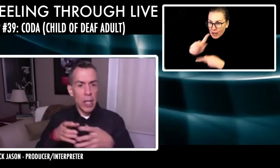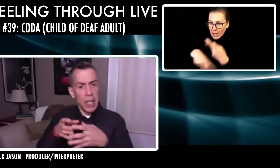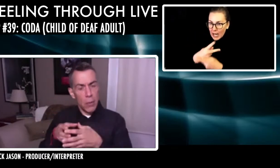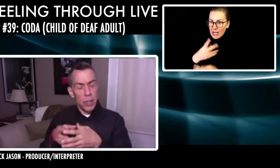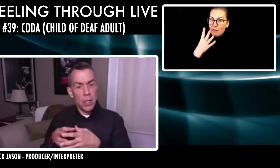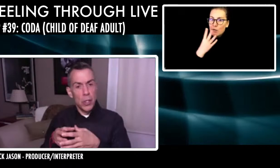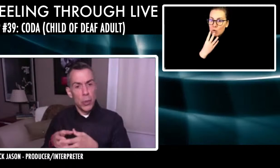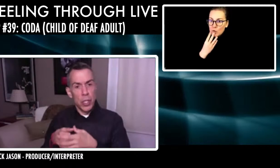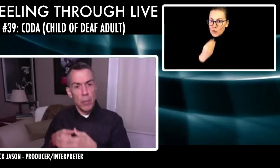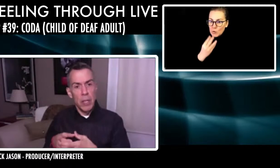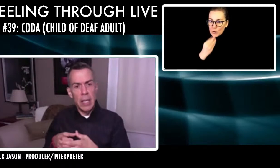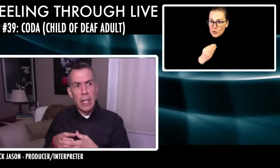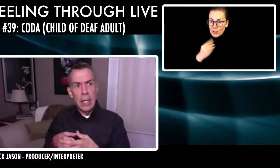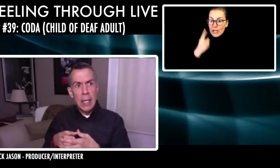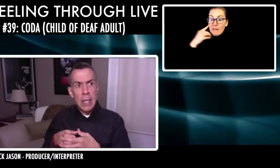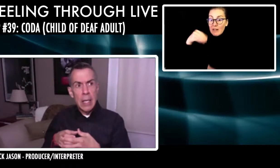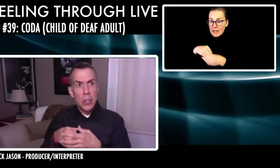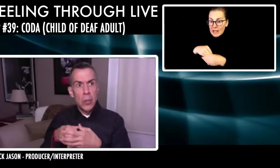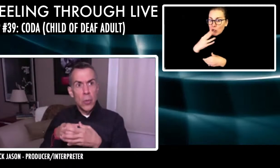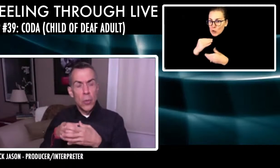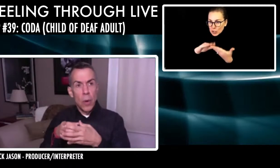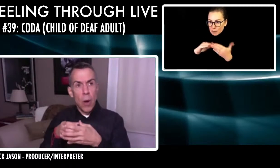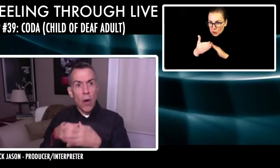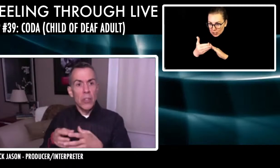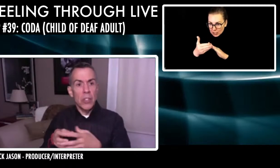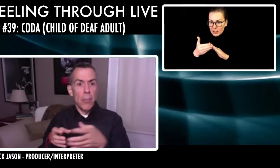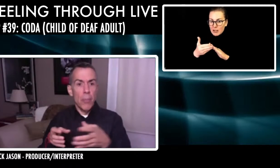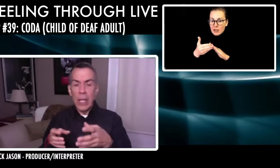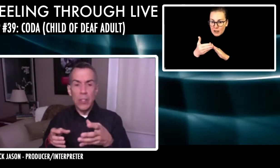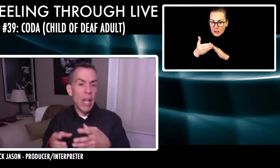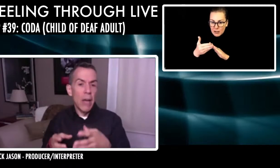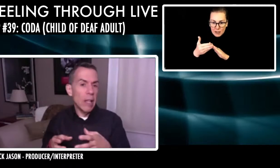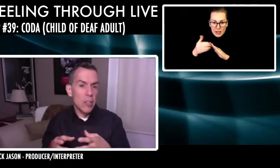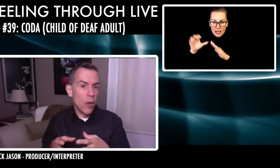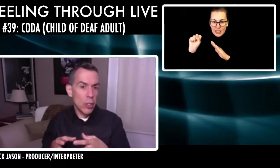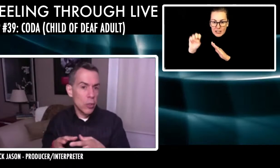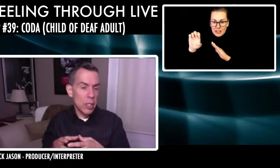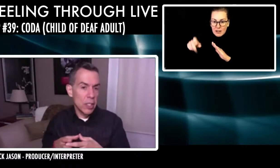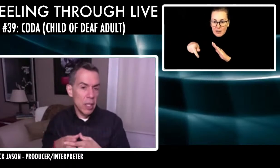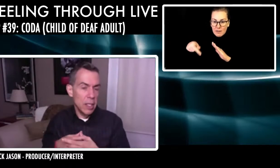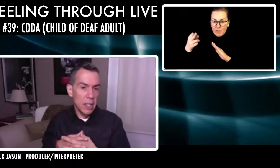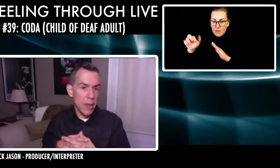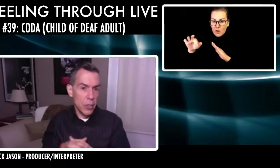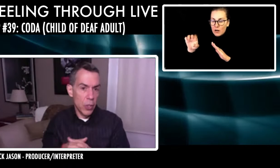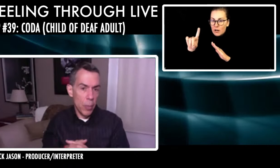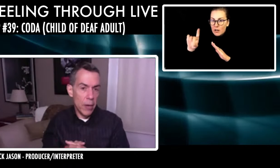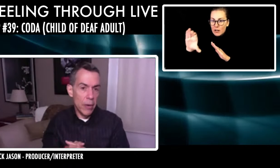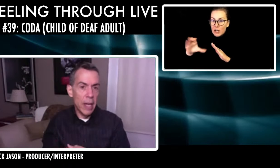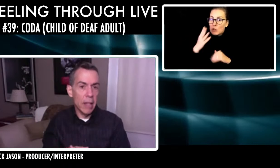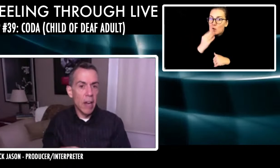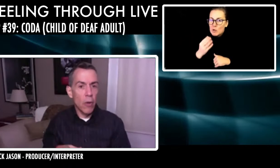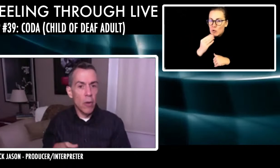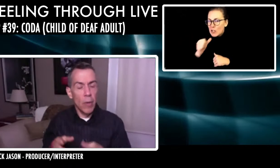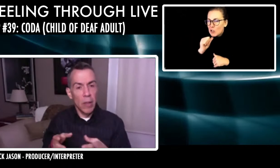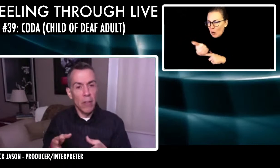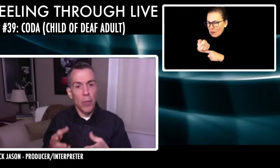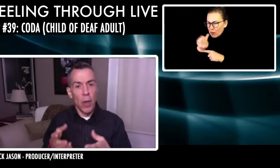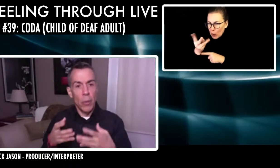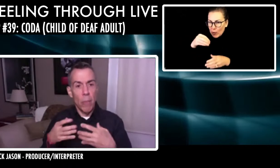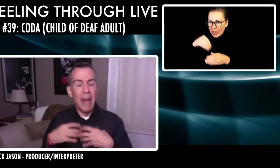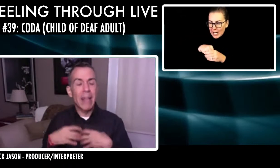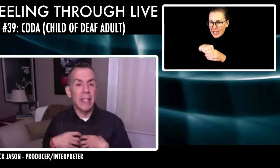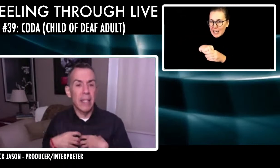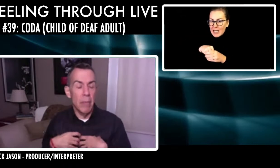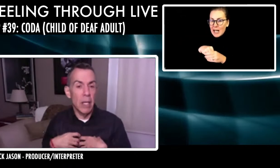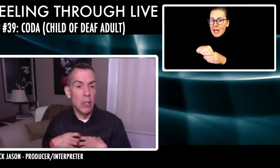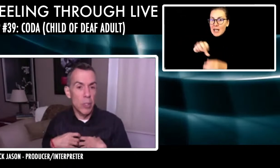in a, even within the Jewish community, you are separate because there's not a lot of Sephardic Jews in the, in the San Francisco Bay area. And a lot of, a lot of them thought